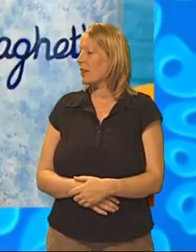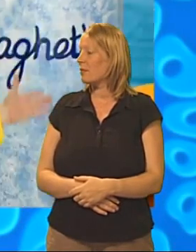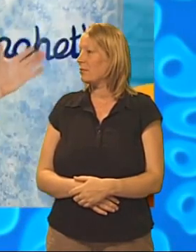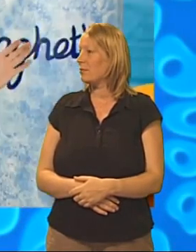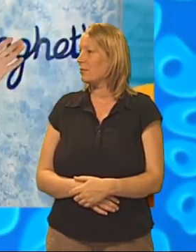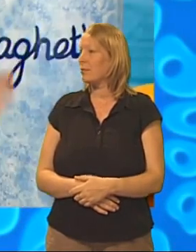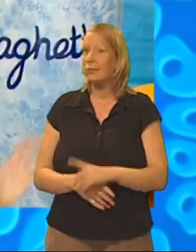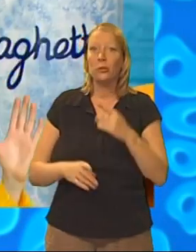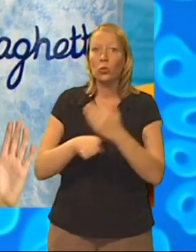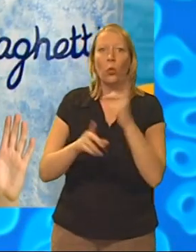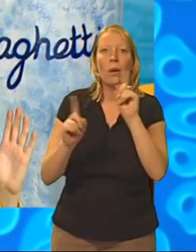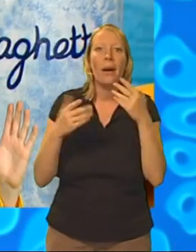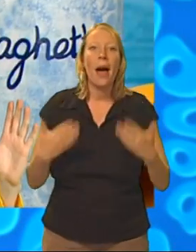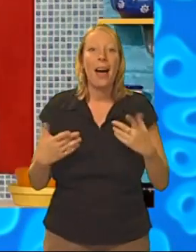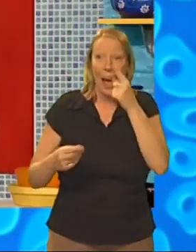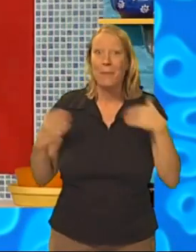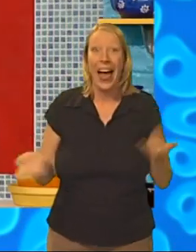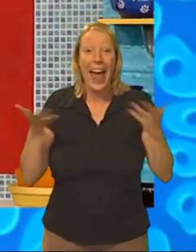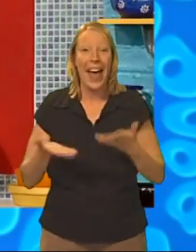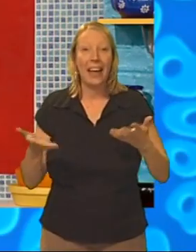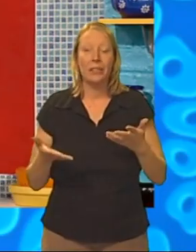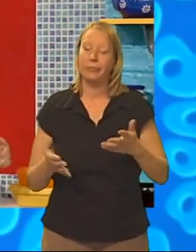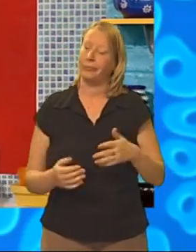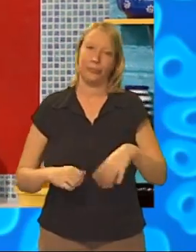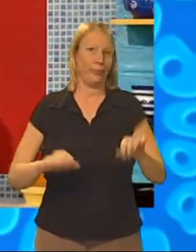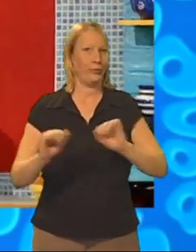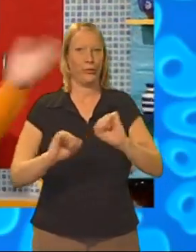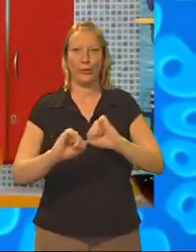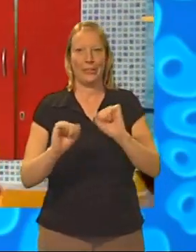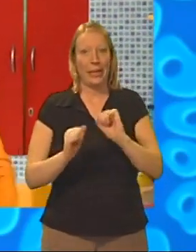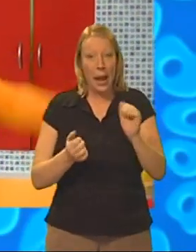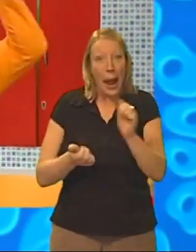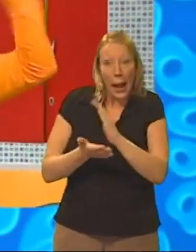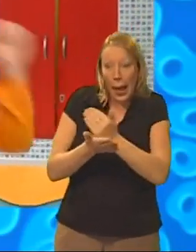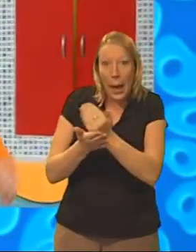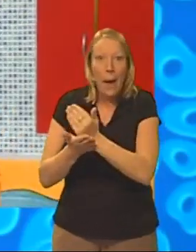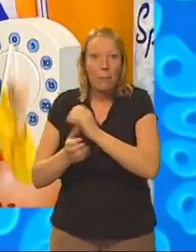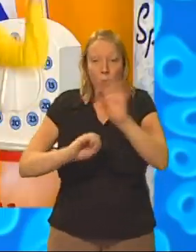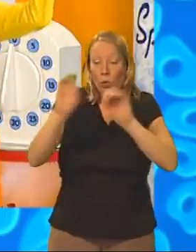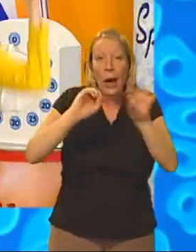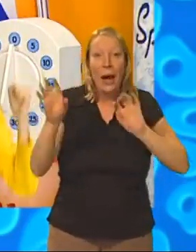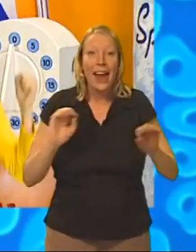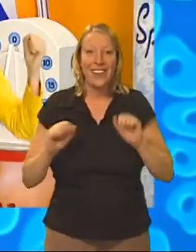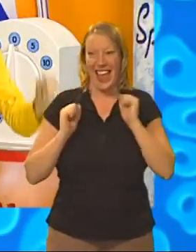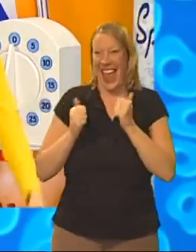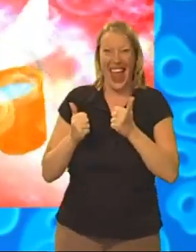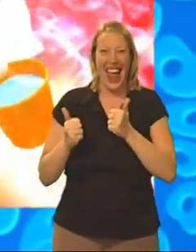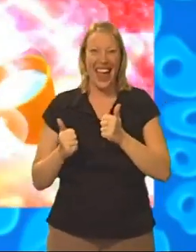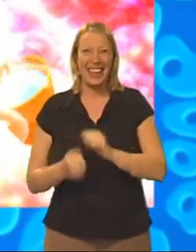So what do we do now? Can we play? Not yet, Small. Time to clean up and put away. Hooray!